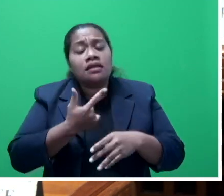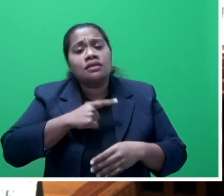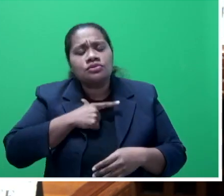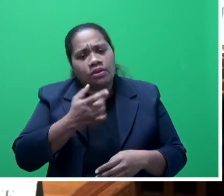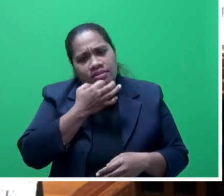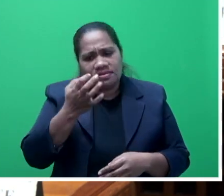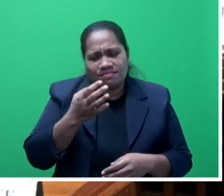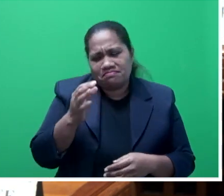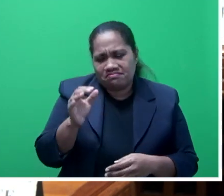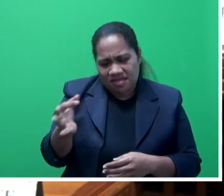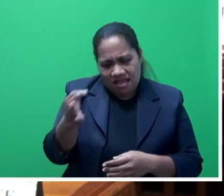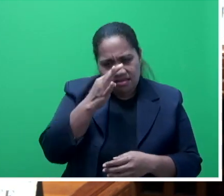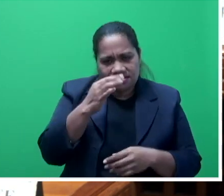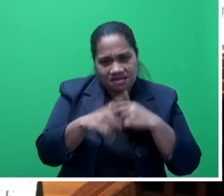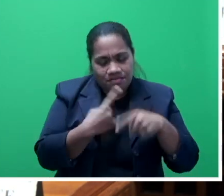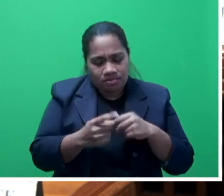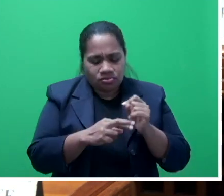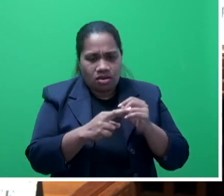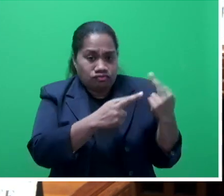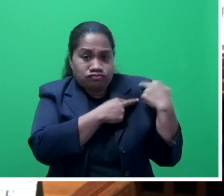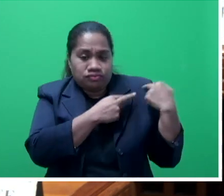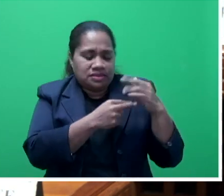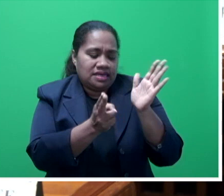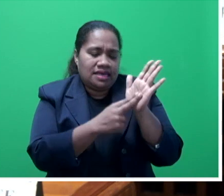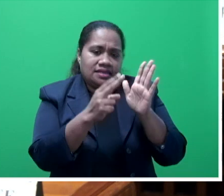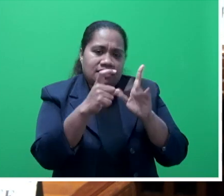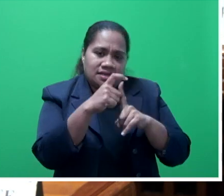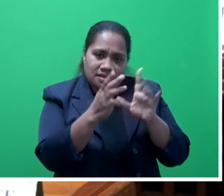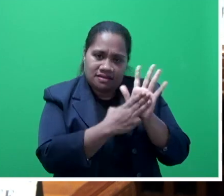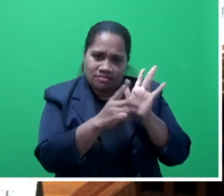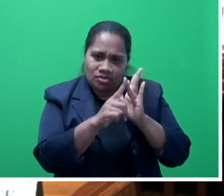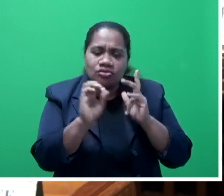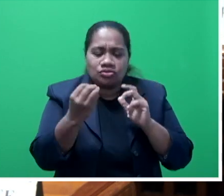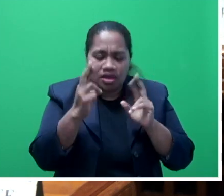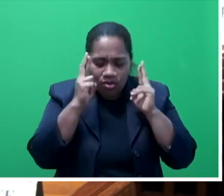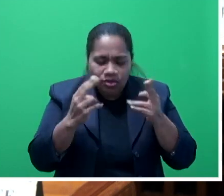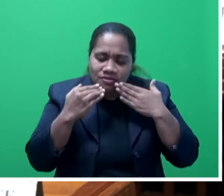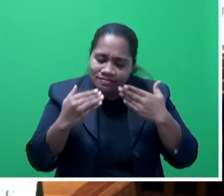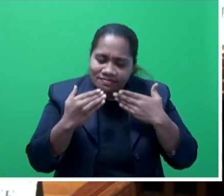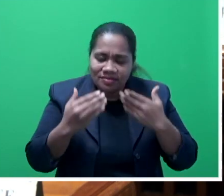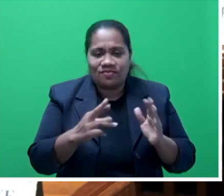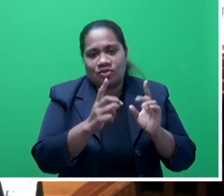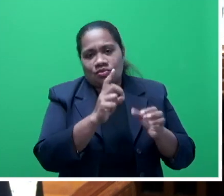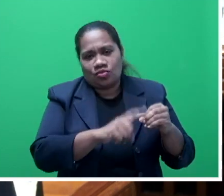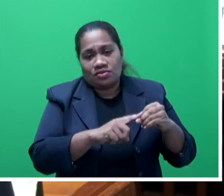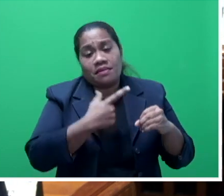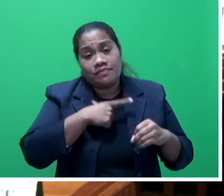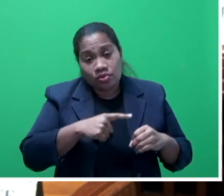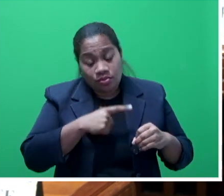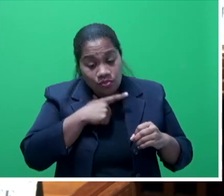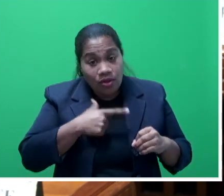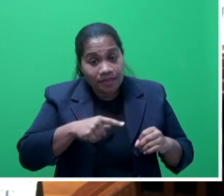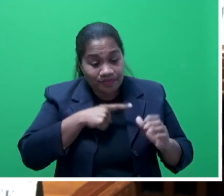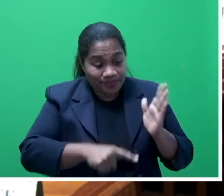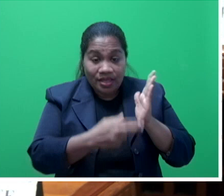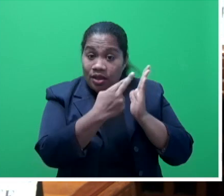NDMO. So I wish to acknowledge again the honourable member for this question because the principal act, as I have stated, is